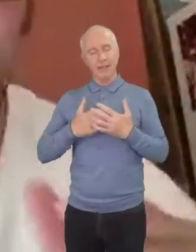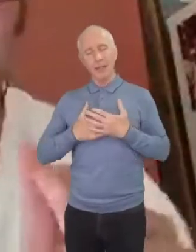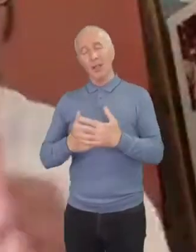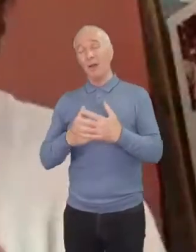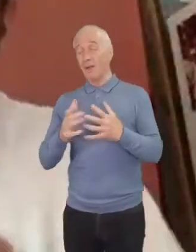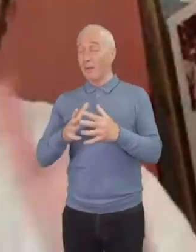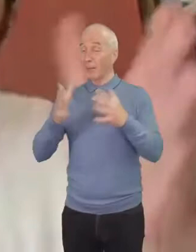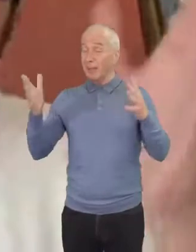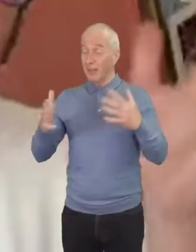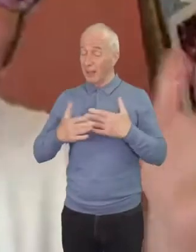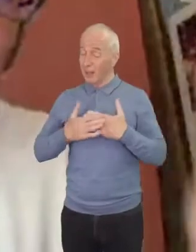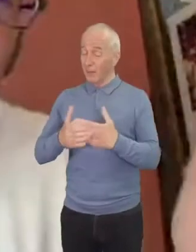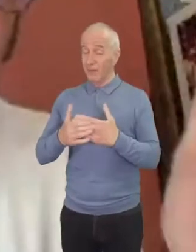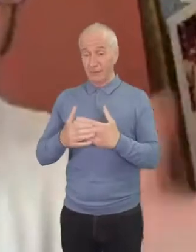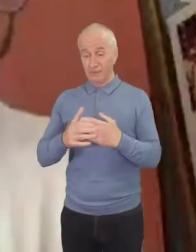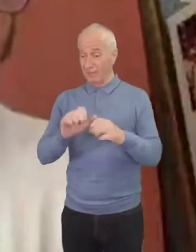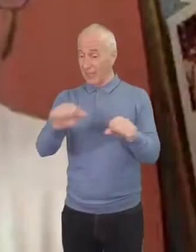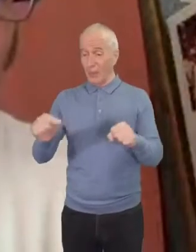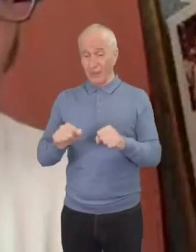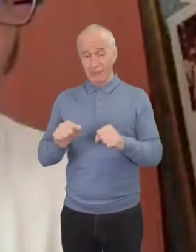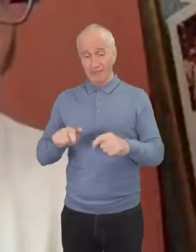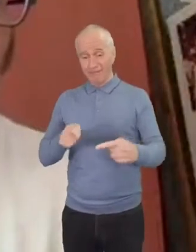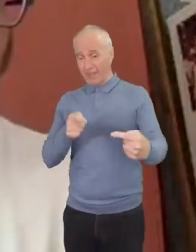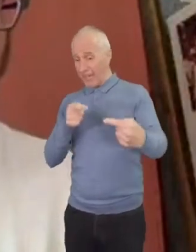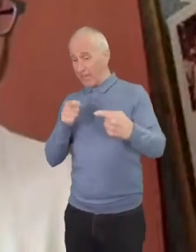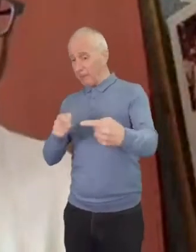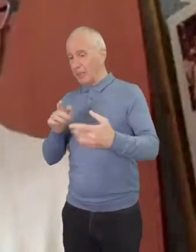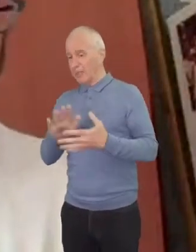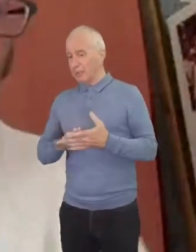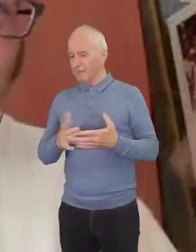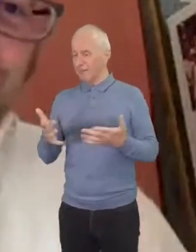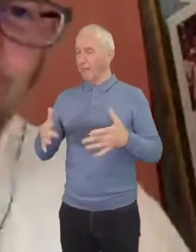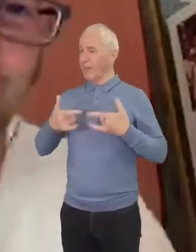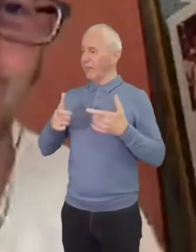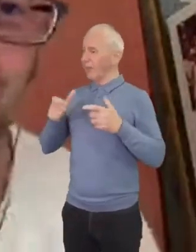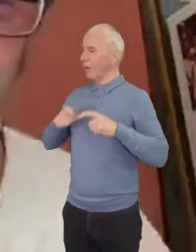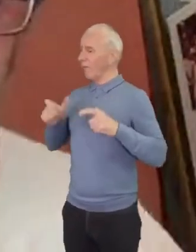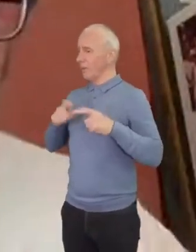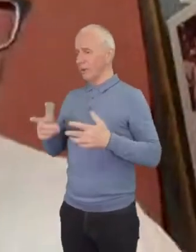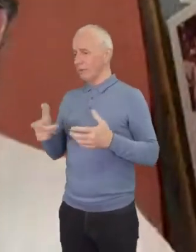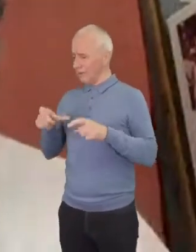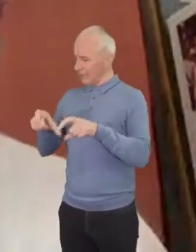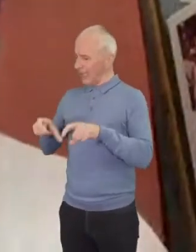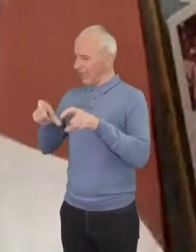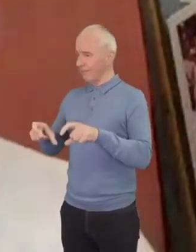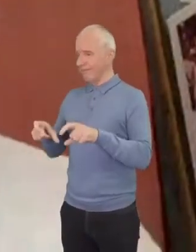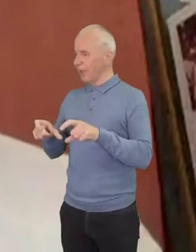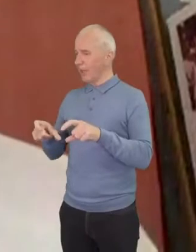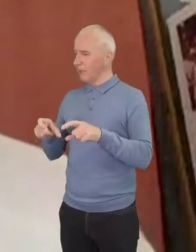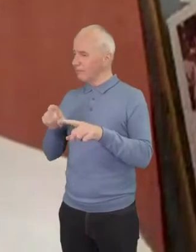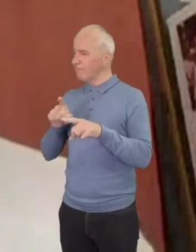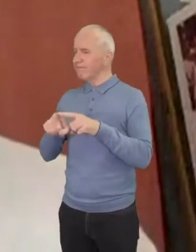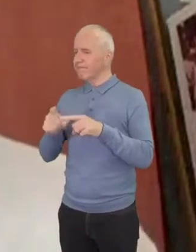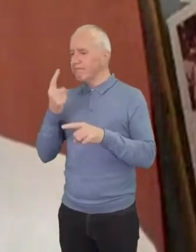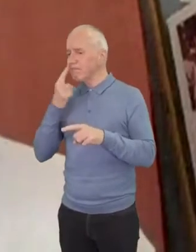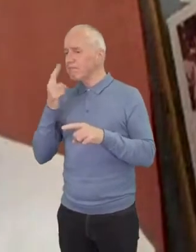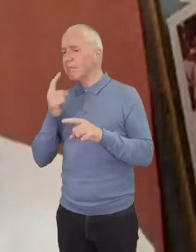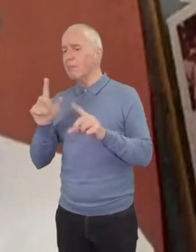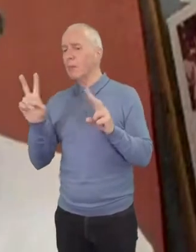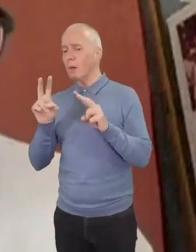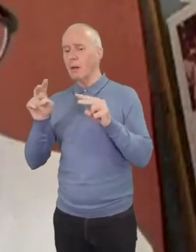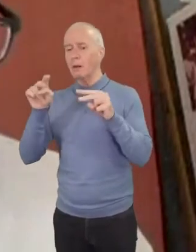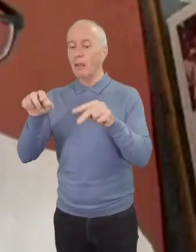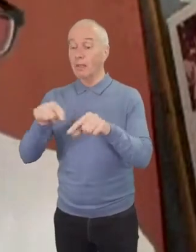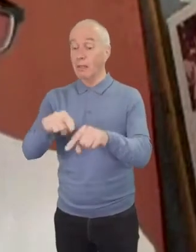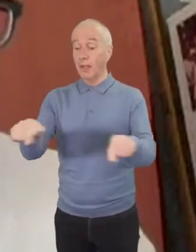love our enemies but especially to get outside of the walls of comfort so there's no shortcuts for that you know i don't i don't think there's uh